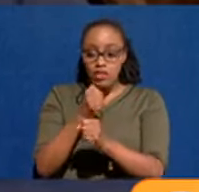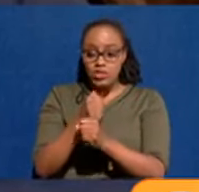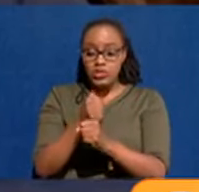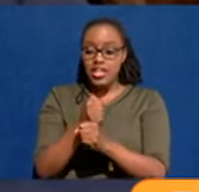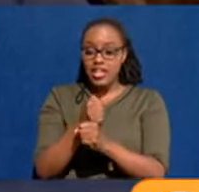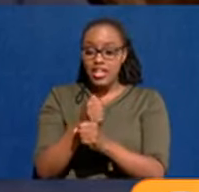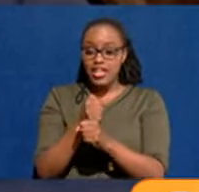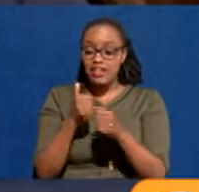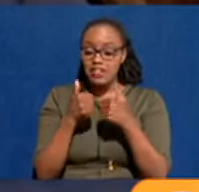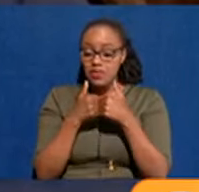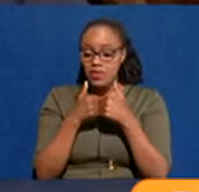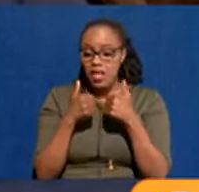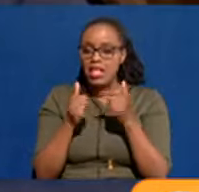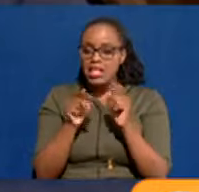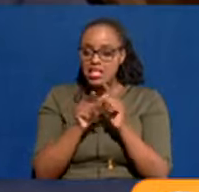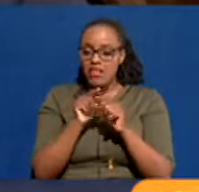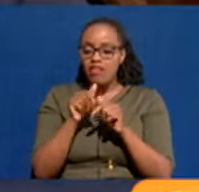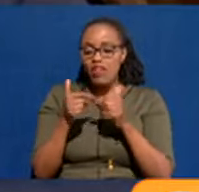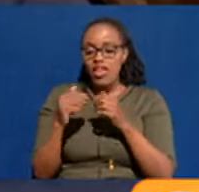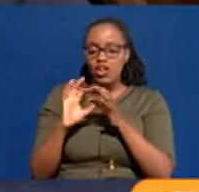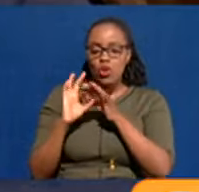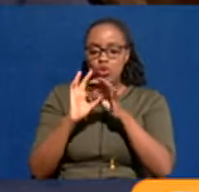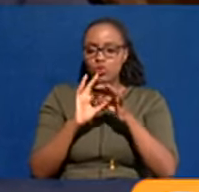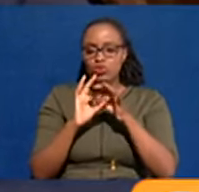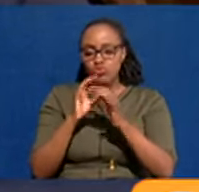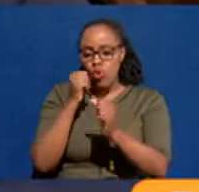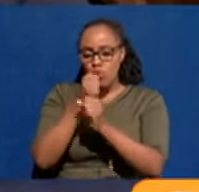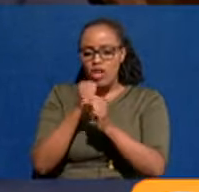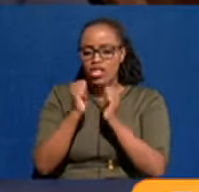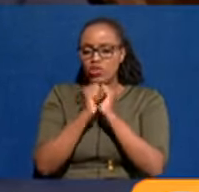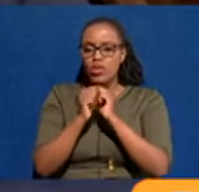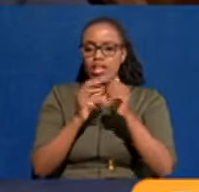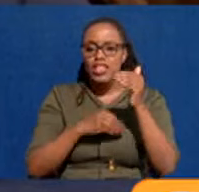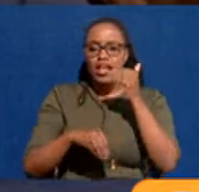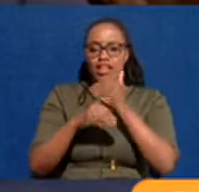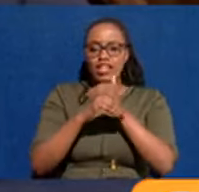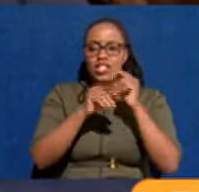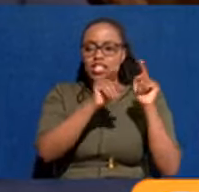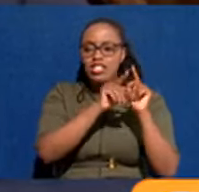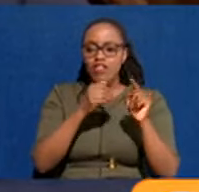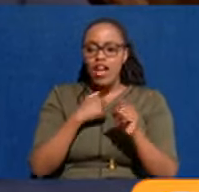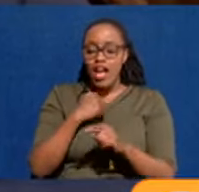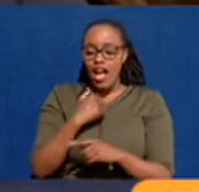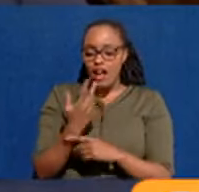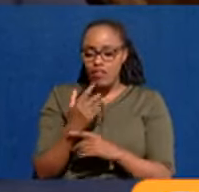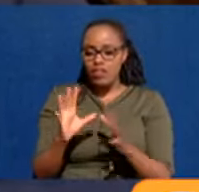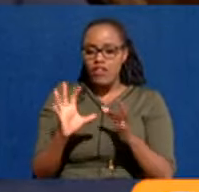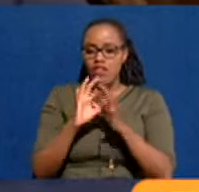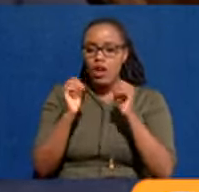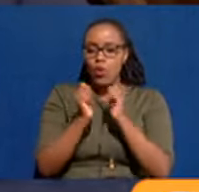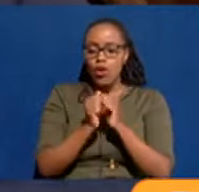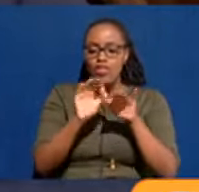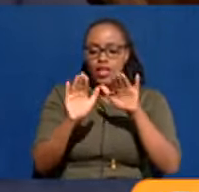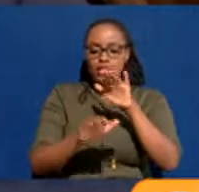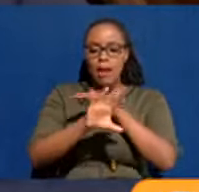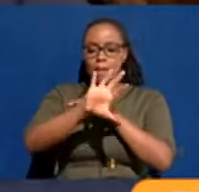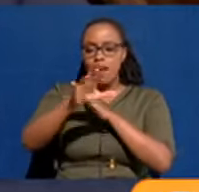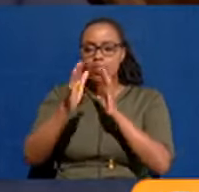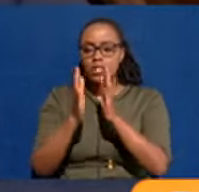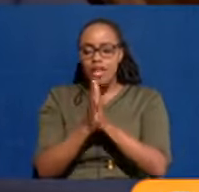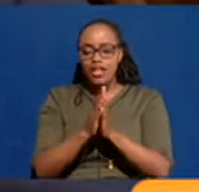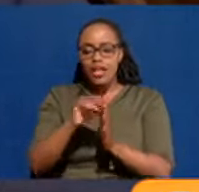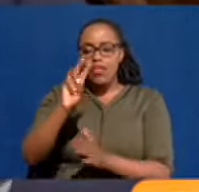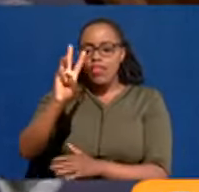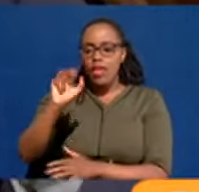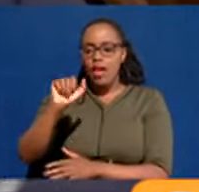concerted efforts in that area. In addition, of course, you know the boroughs are aligned to the sub-counties and to the wards,